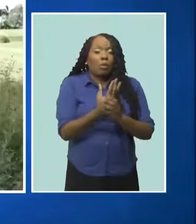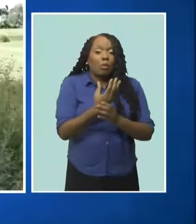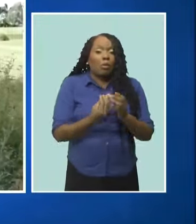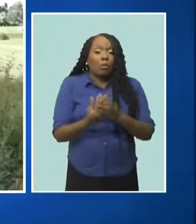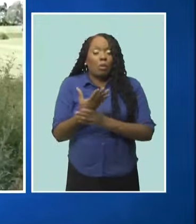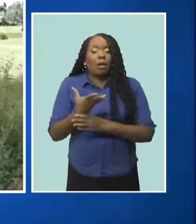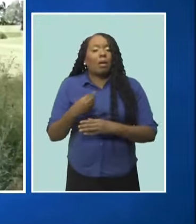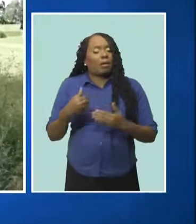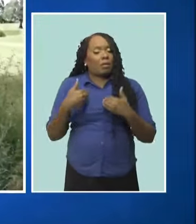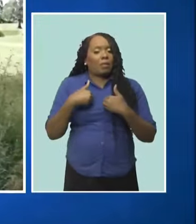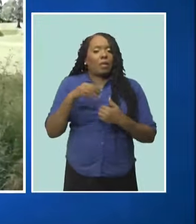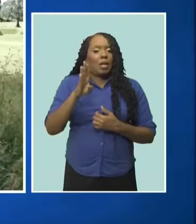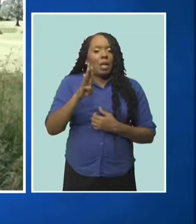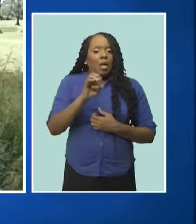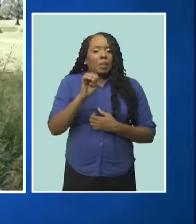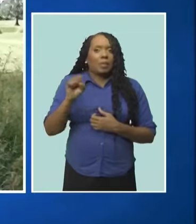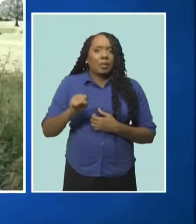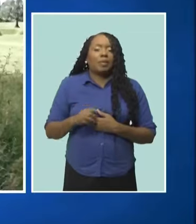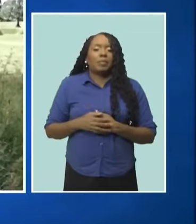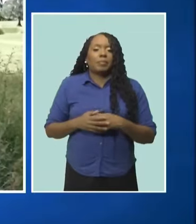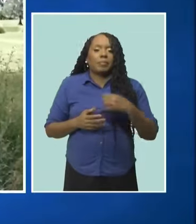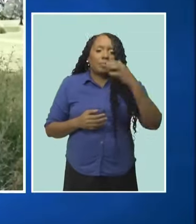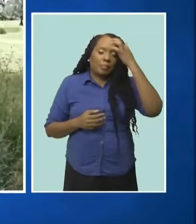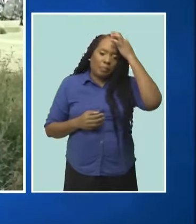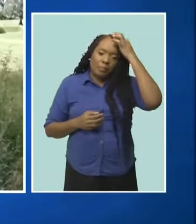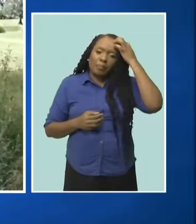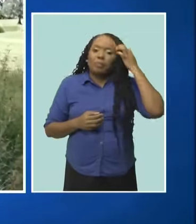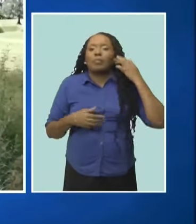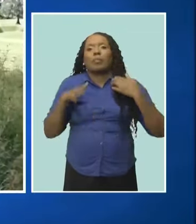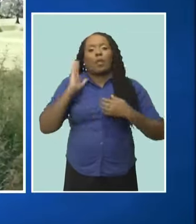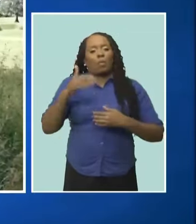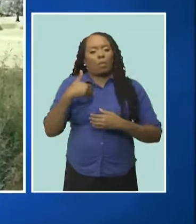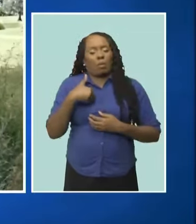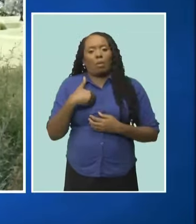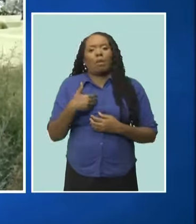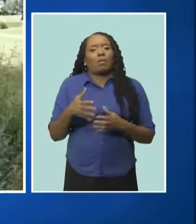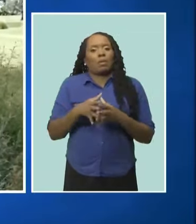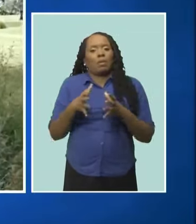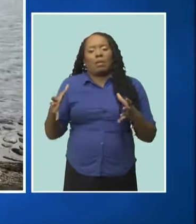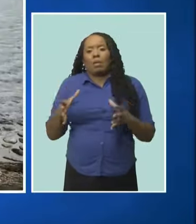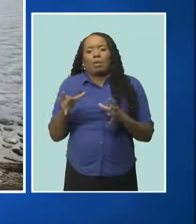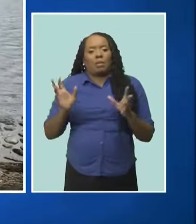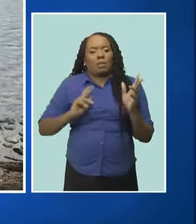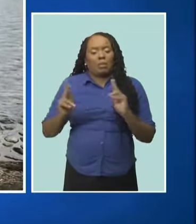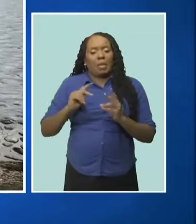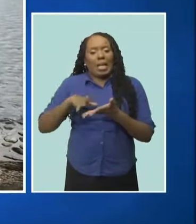beehives right now, and that will move up to 100. So we're getting our team educated in beekeeping.